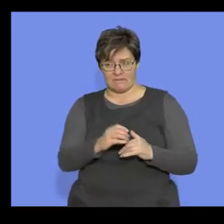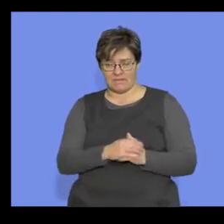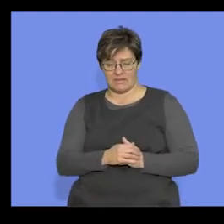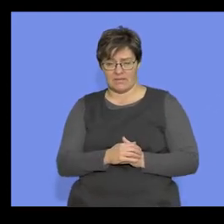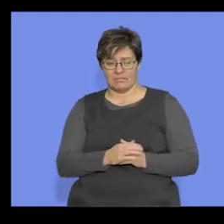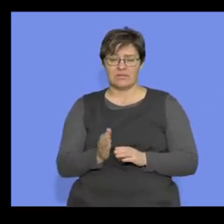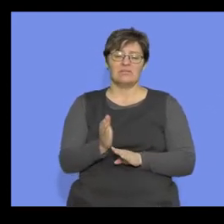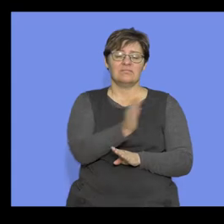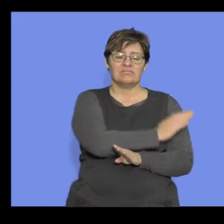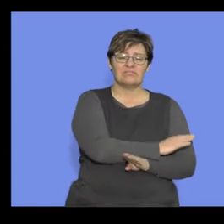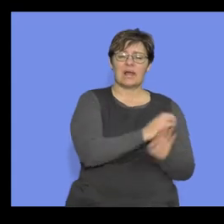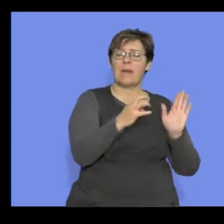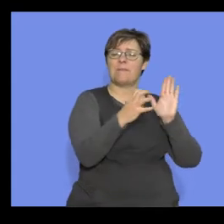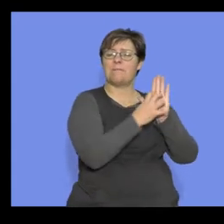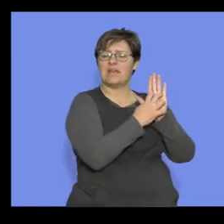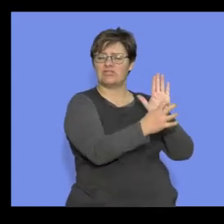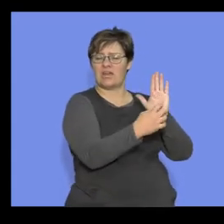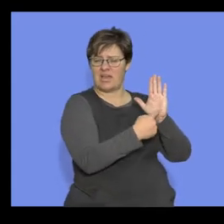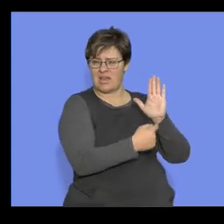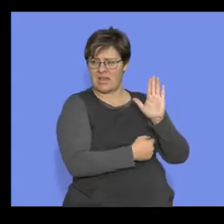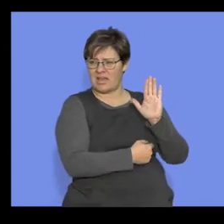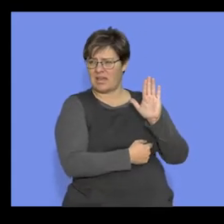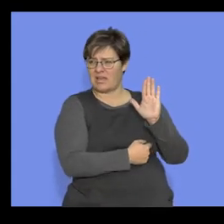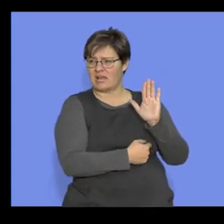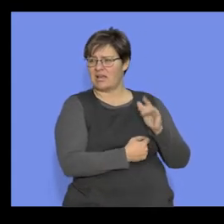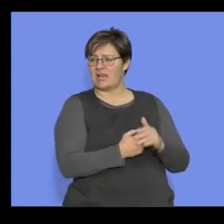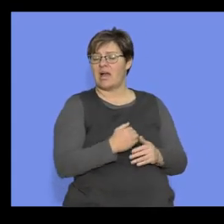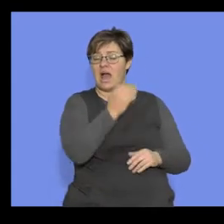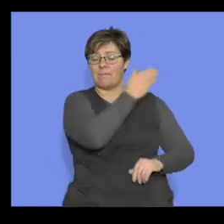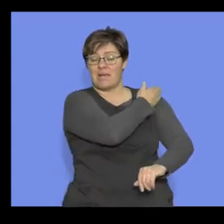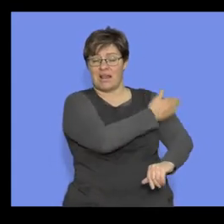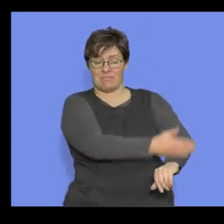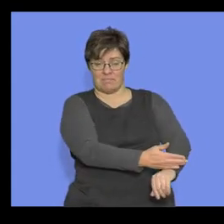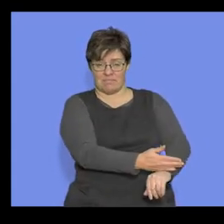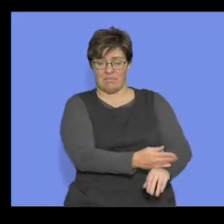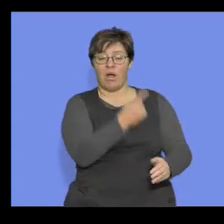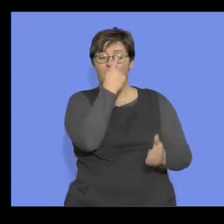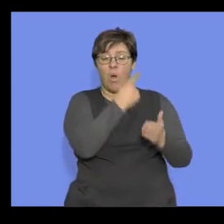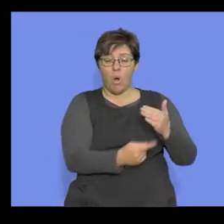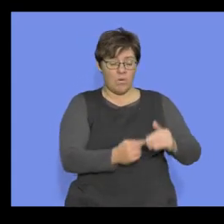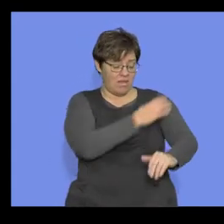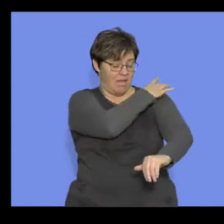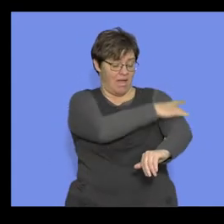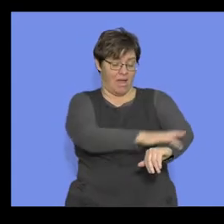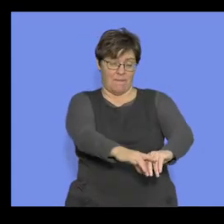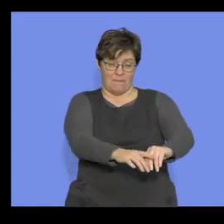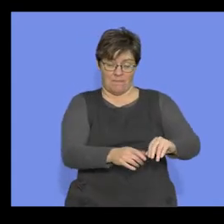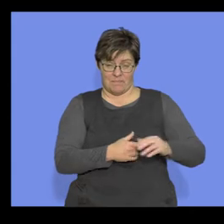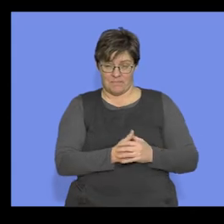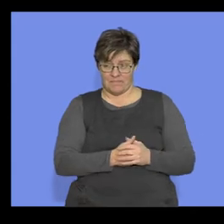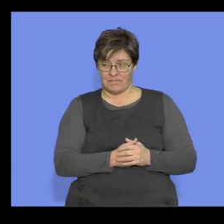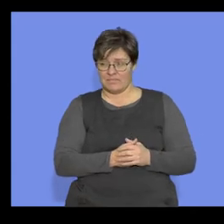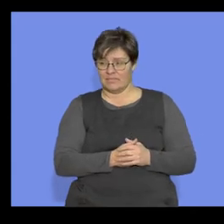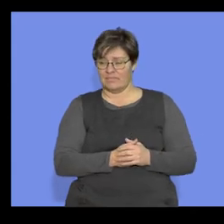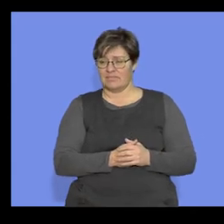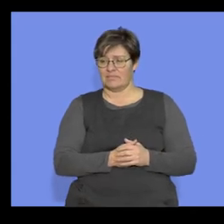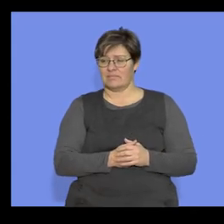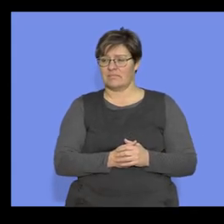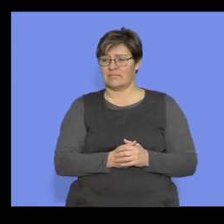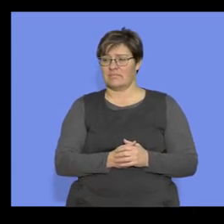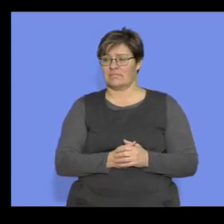All right, now remember, you've got to go back to that little picture that we had, upper limb, so only the arm.